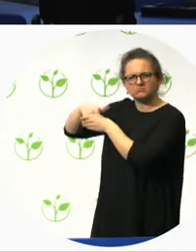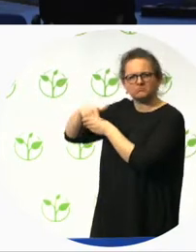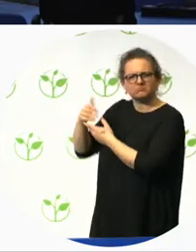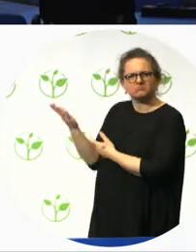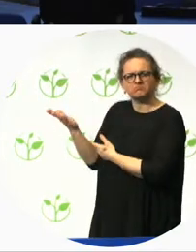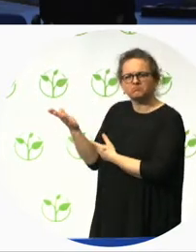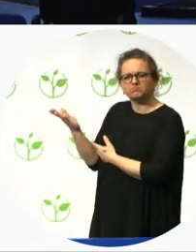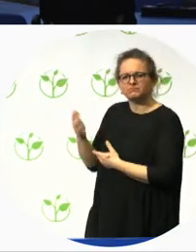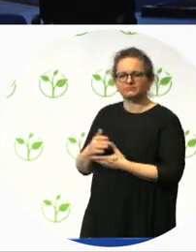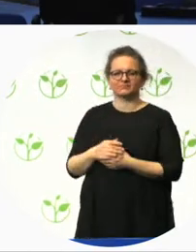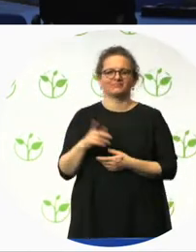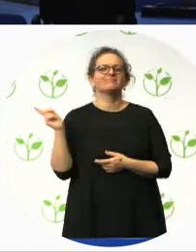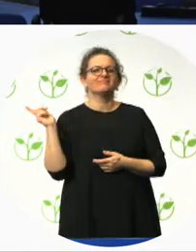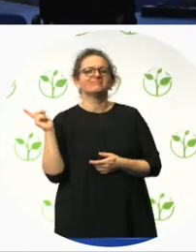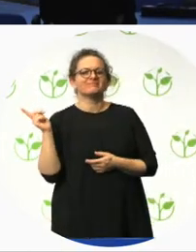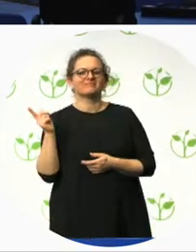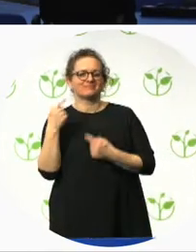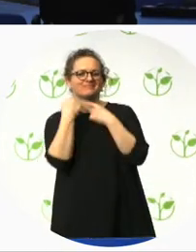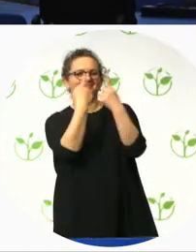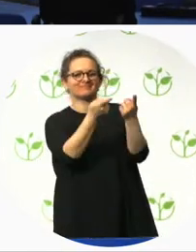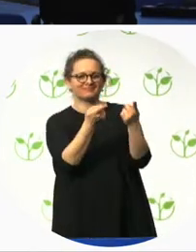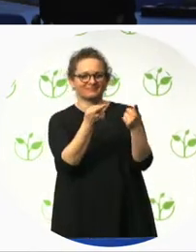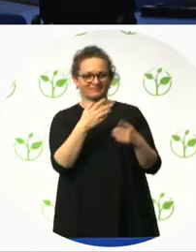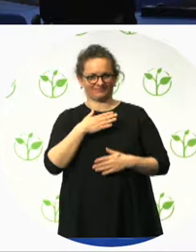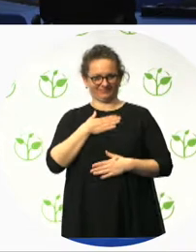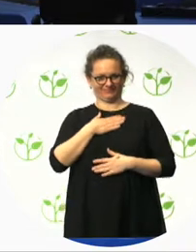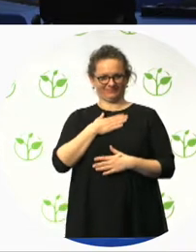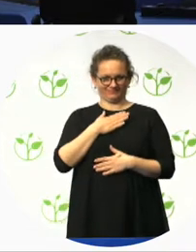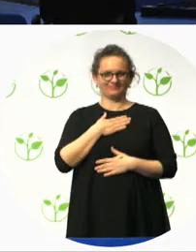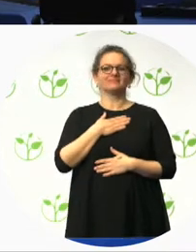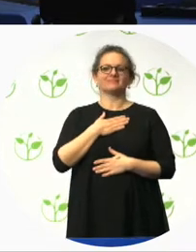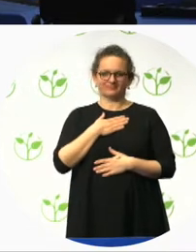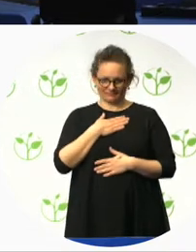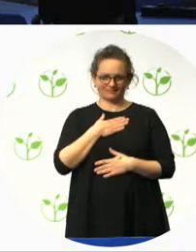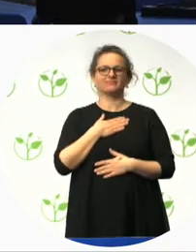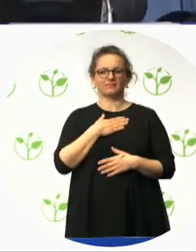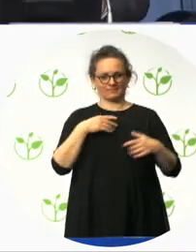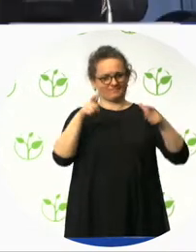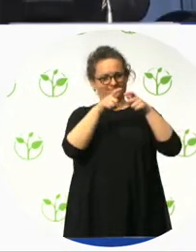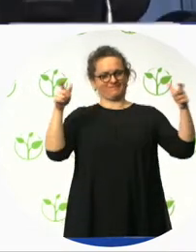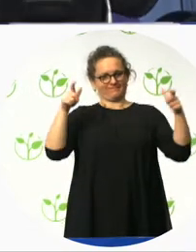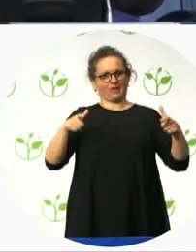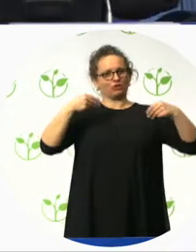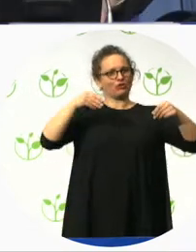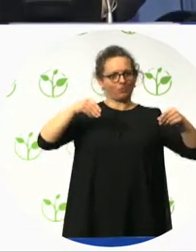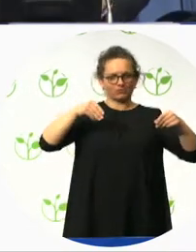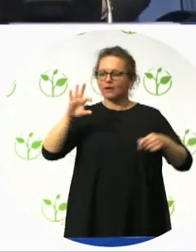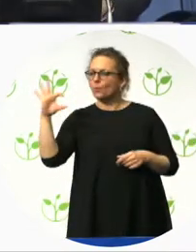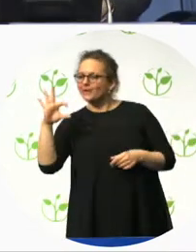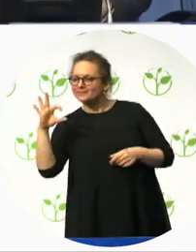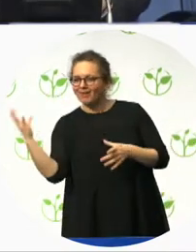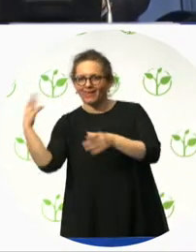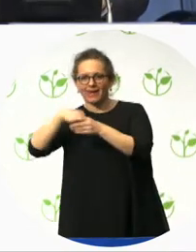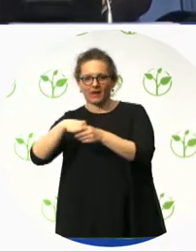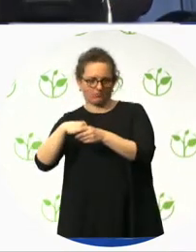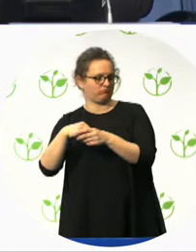Restrooms in our shop are completely adapted. We have the different, the doors of the bathroom